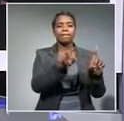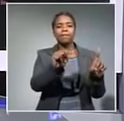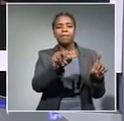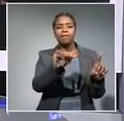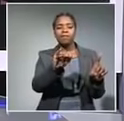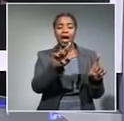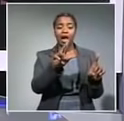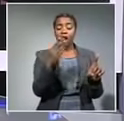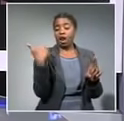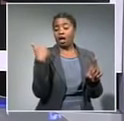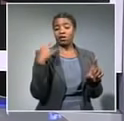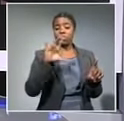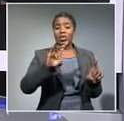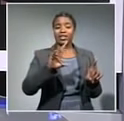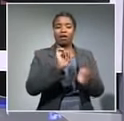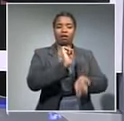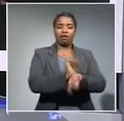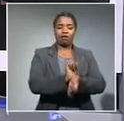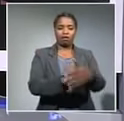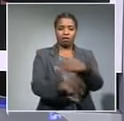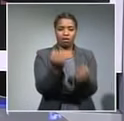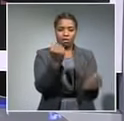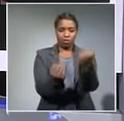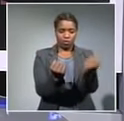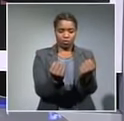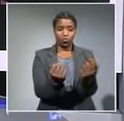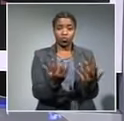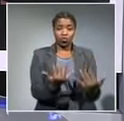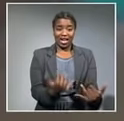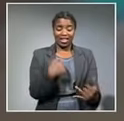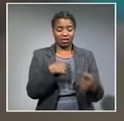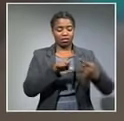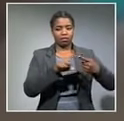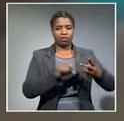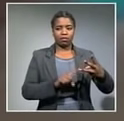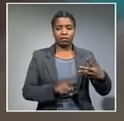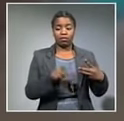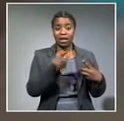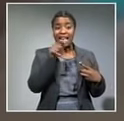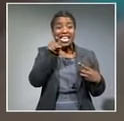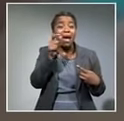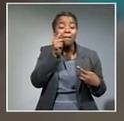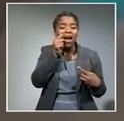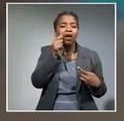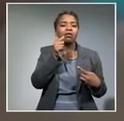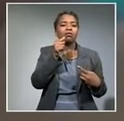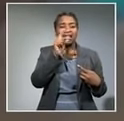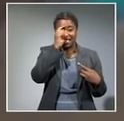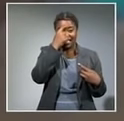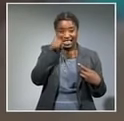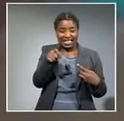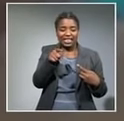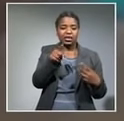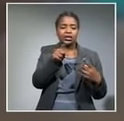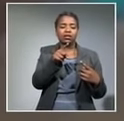arrested last Wednesday and appeared in the Verula Magistrates Court today he faces charges of criminal injuria and incitement now his family